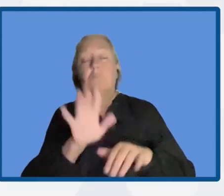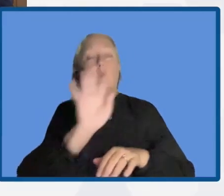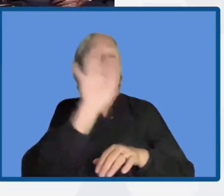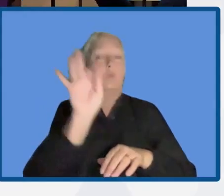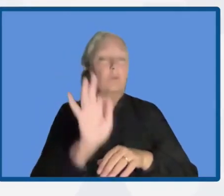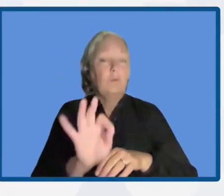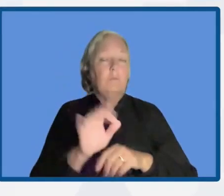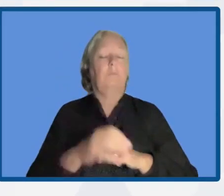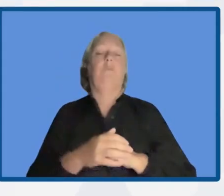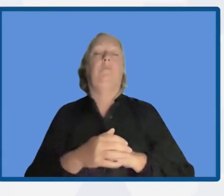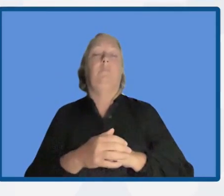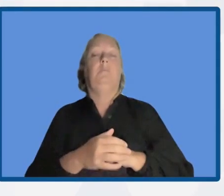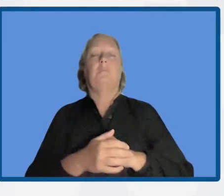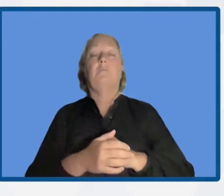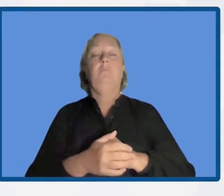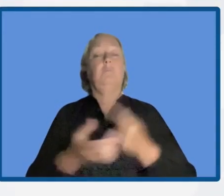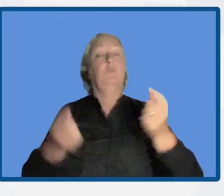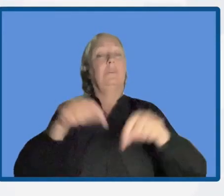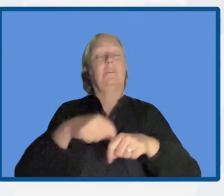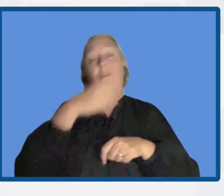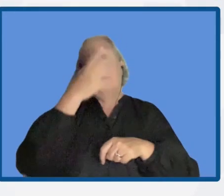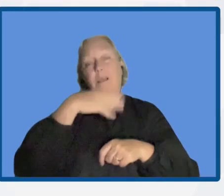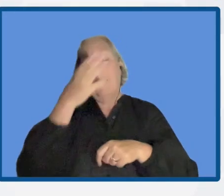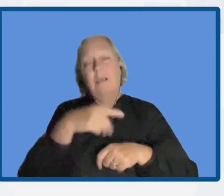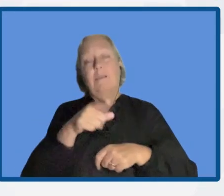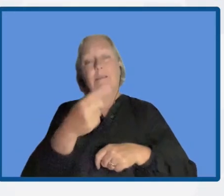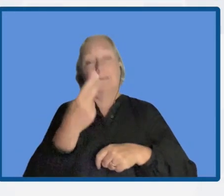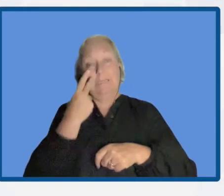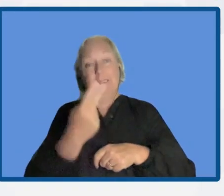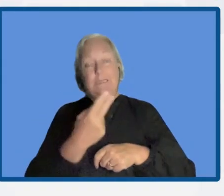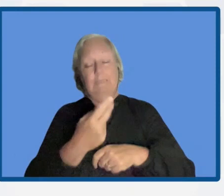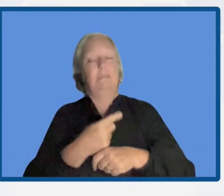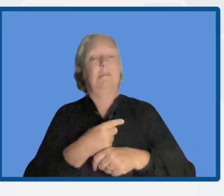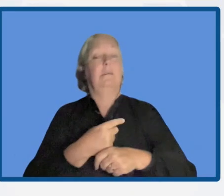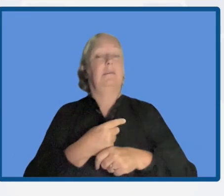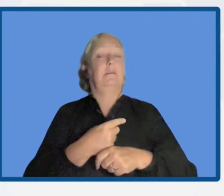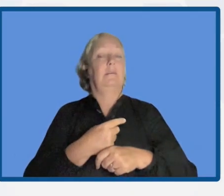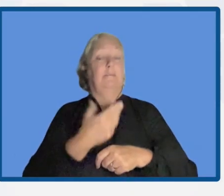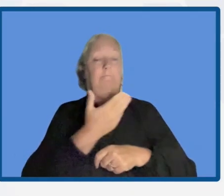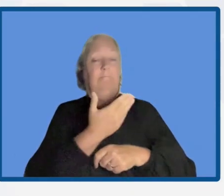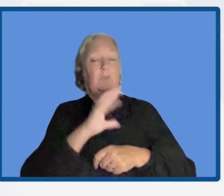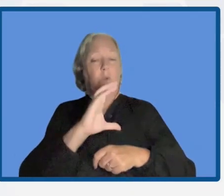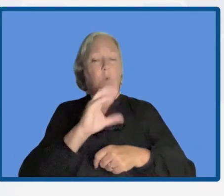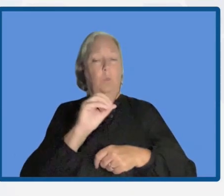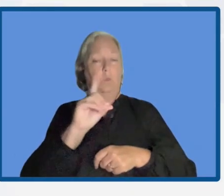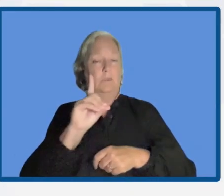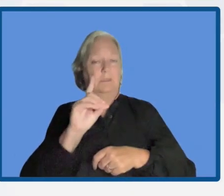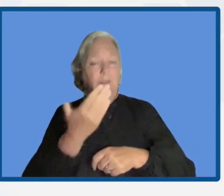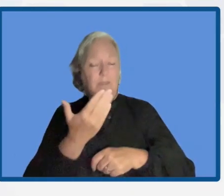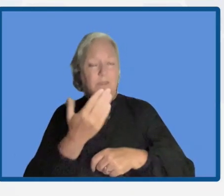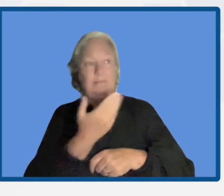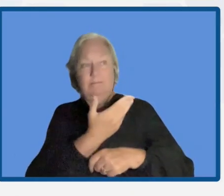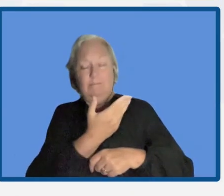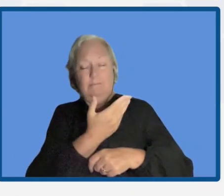For those of you in the room, you can enter the code on the screen. And for the online audience,